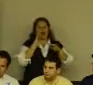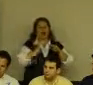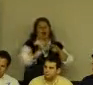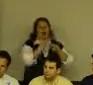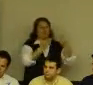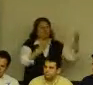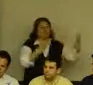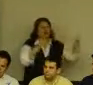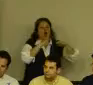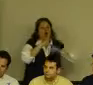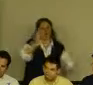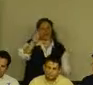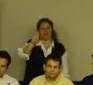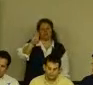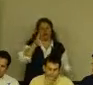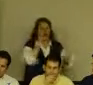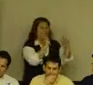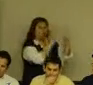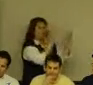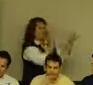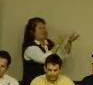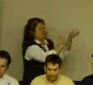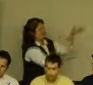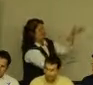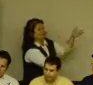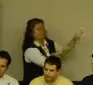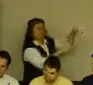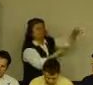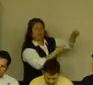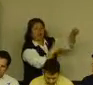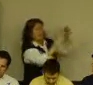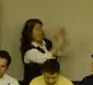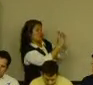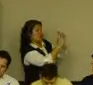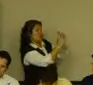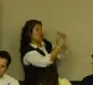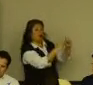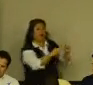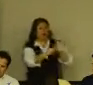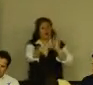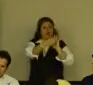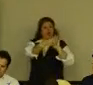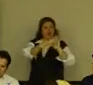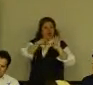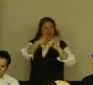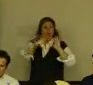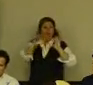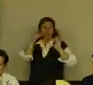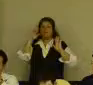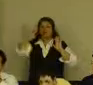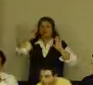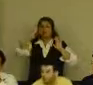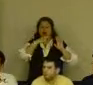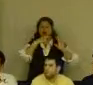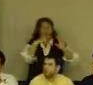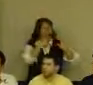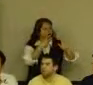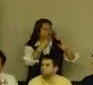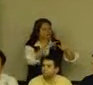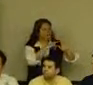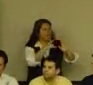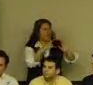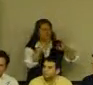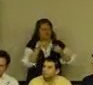almost everything by taking pictures and putting it online. And people come in and go, I saw that and I want that. And it's sold. So it